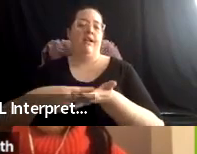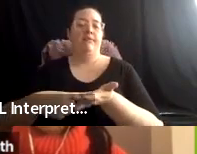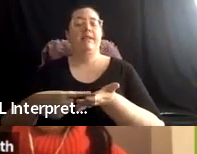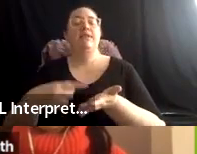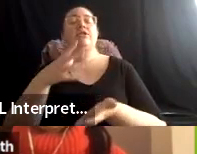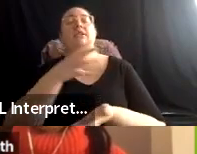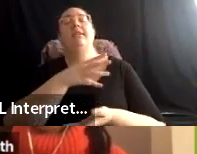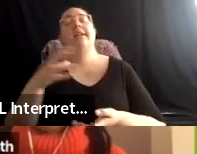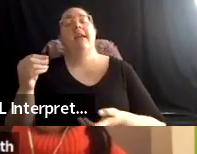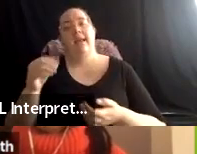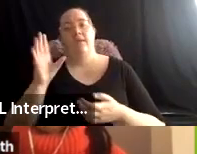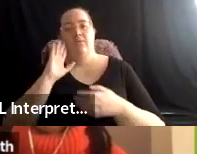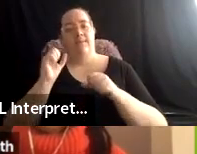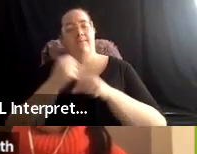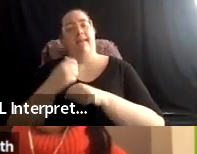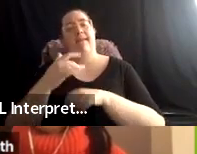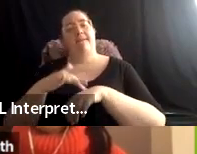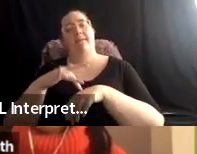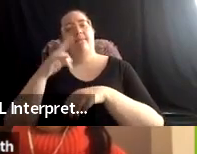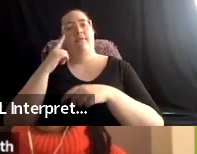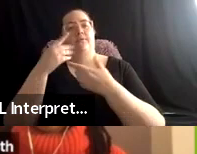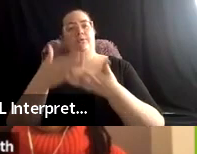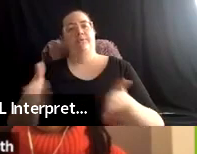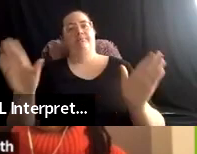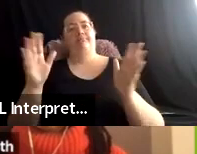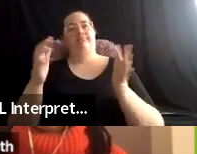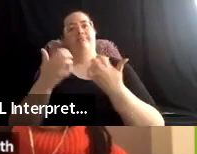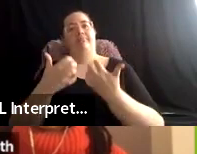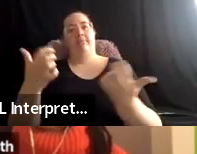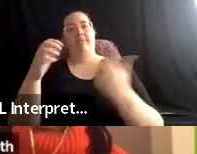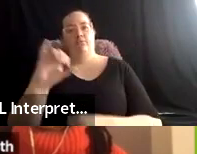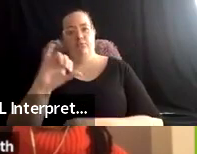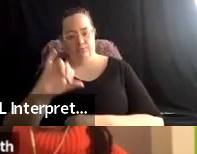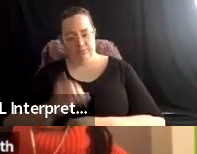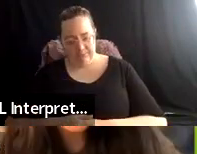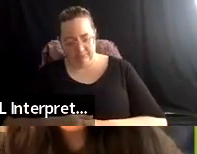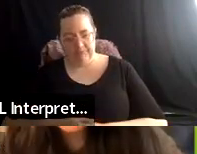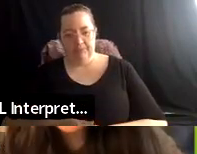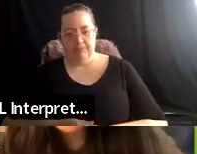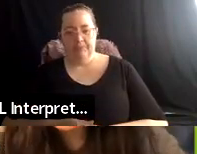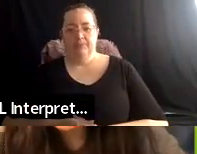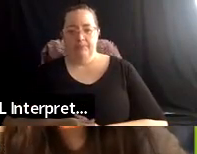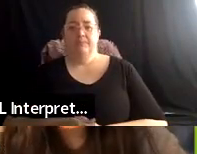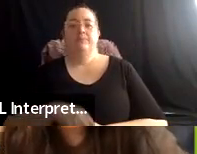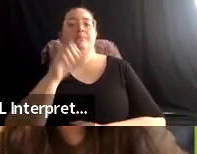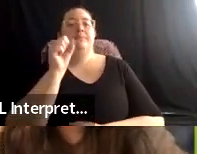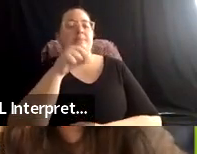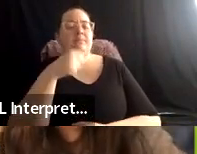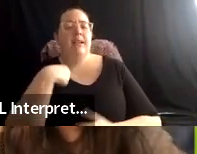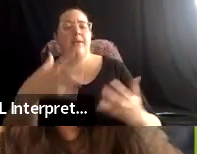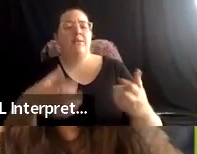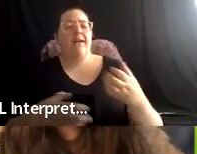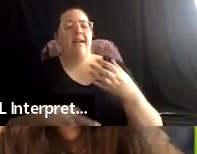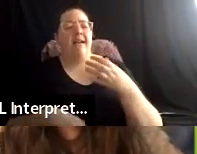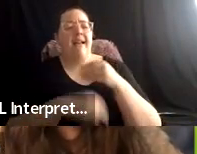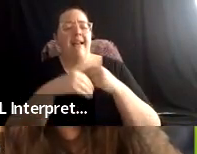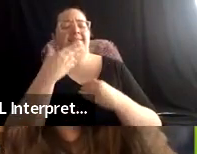this audience. So, um, yeah, I'll just add, thanks Vanessa,